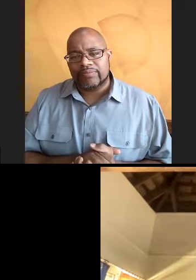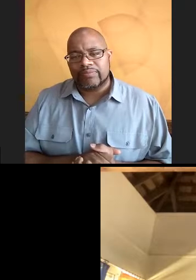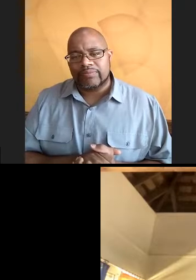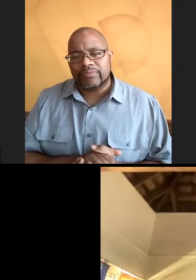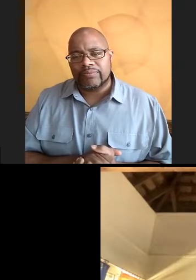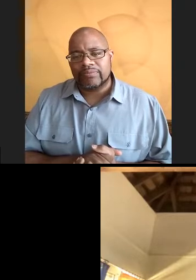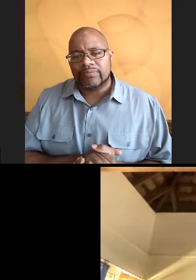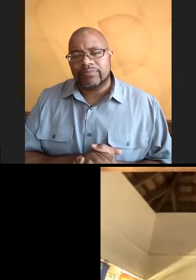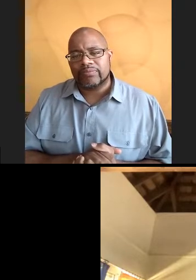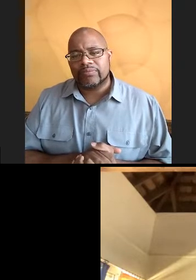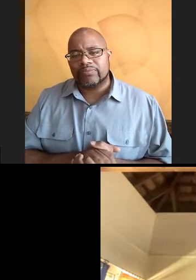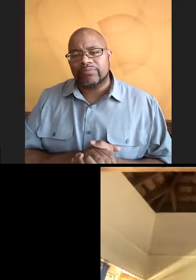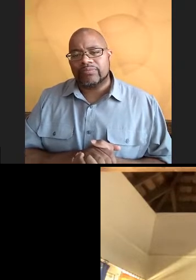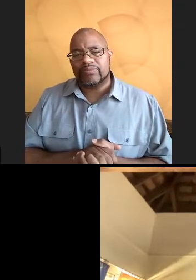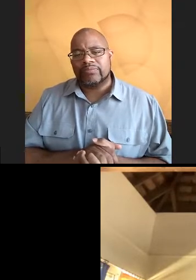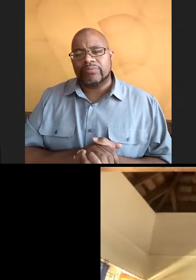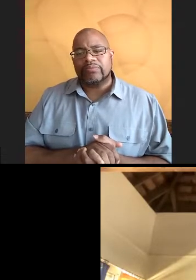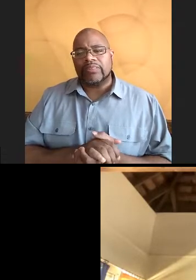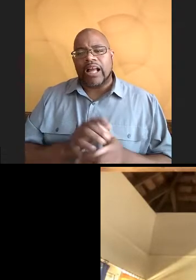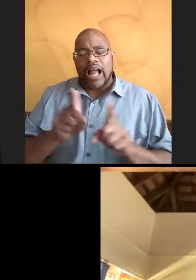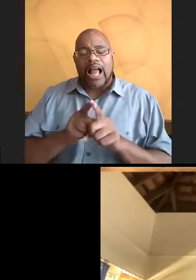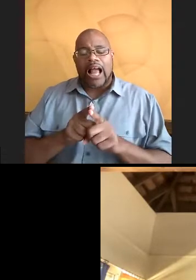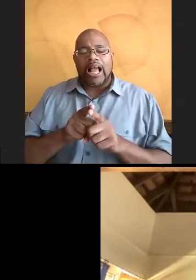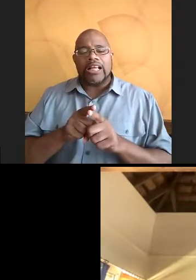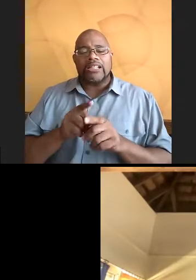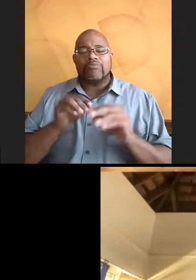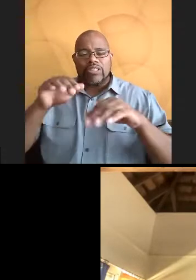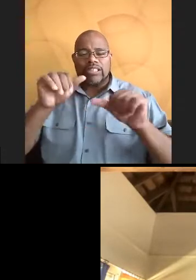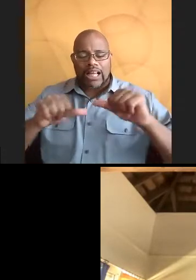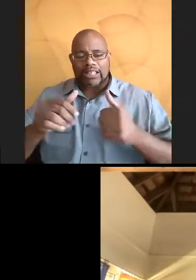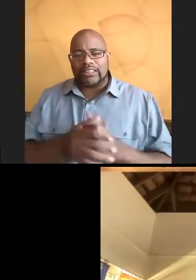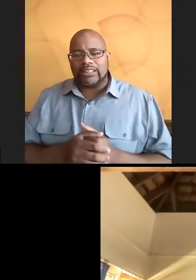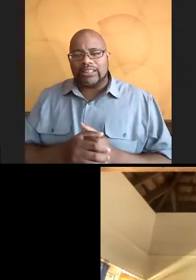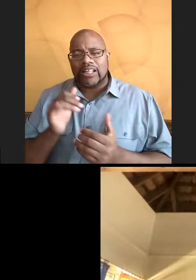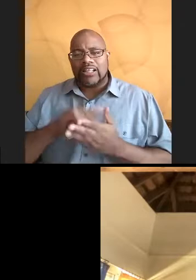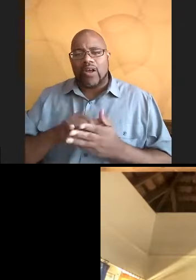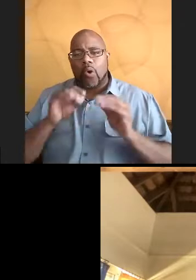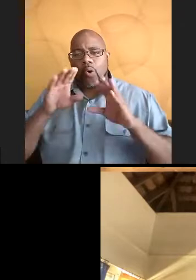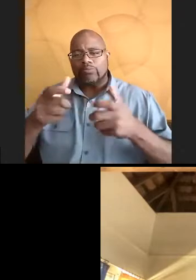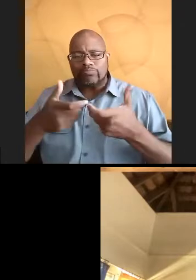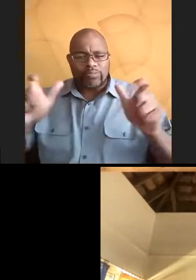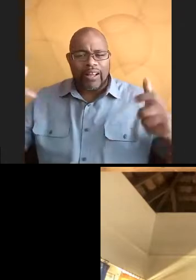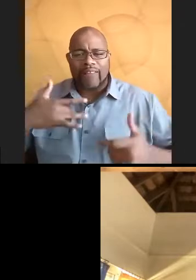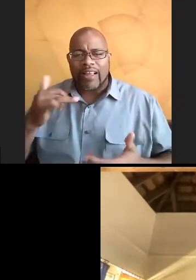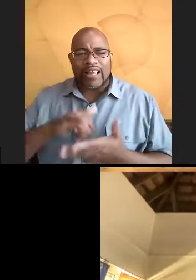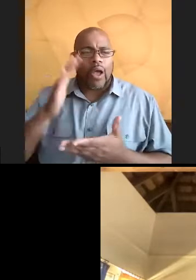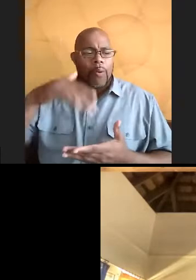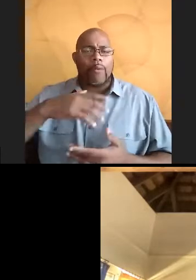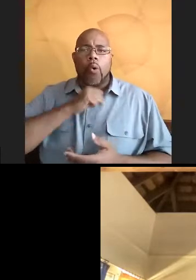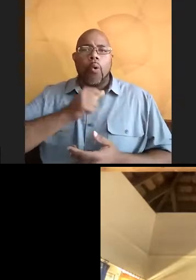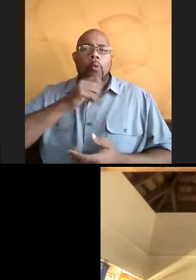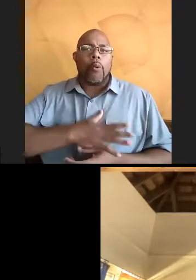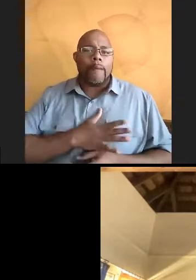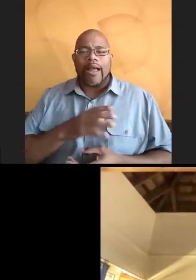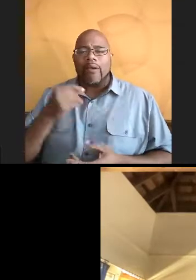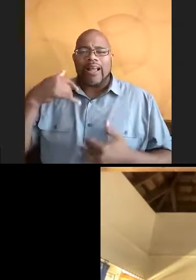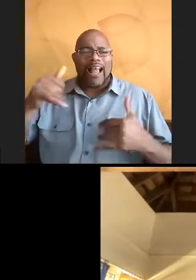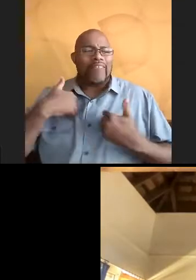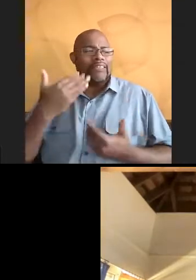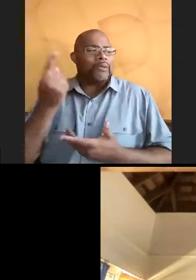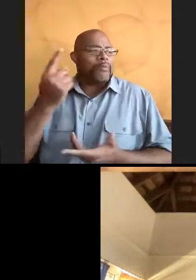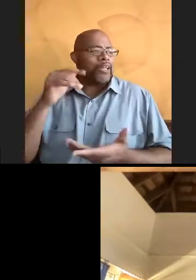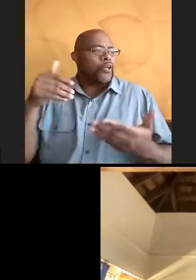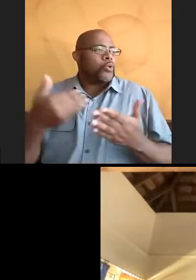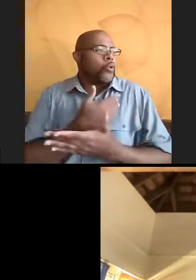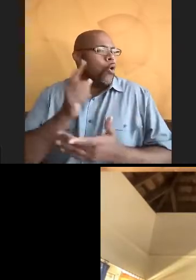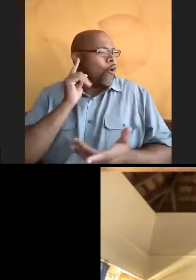as a marine scientist. Like I said, I mean, the ocean is huge. I feel like I'm going to be an old lady and there's going to be like something. Have you heard